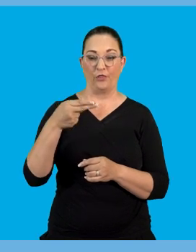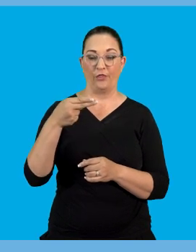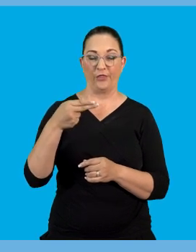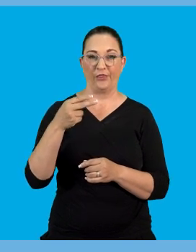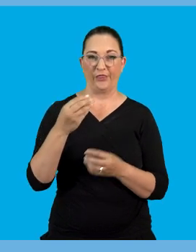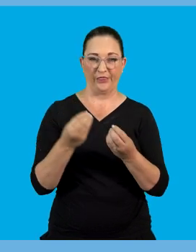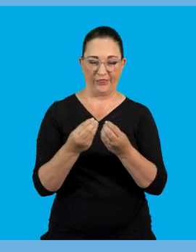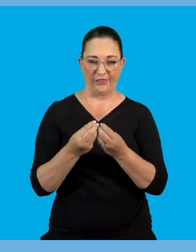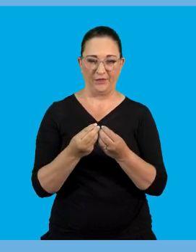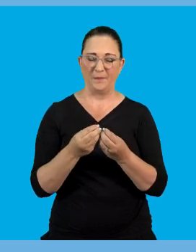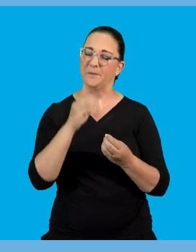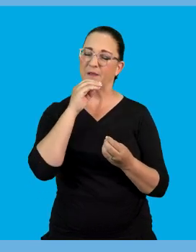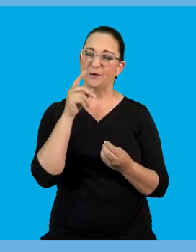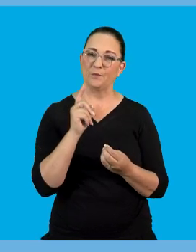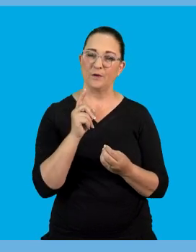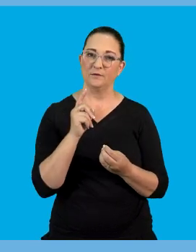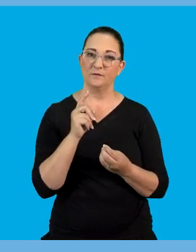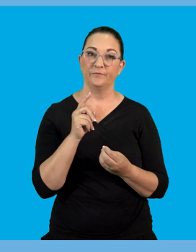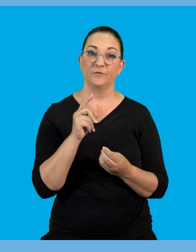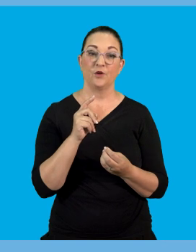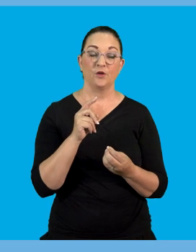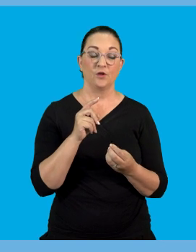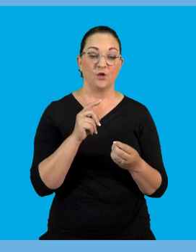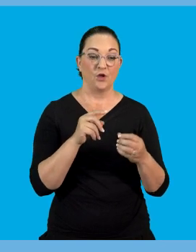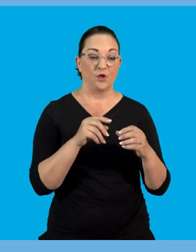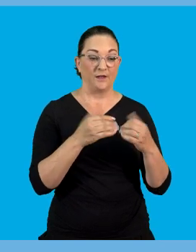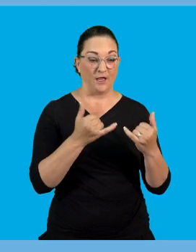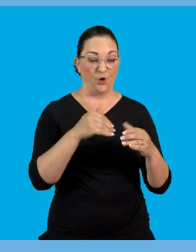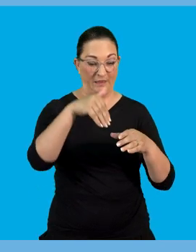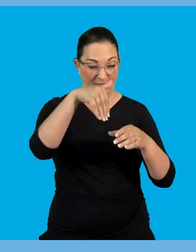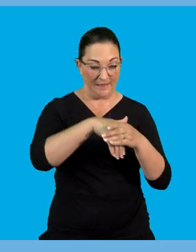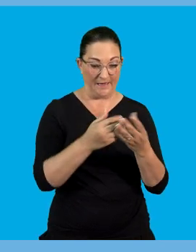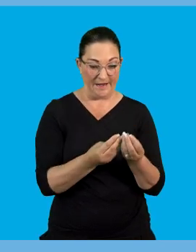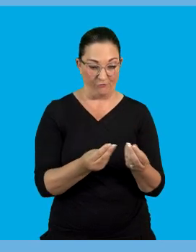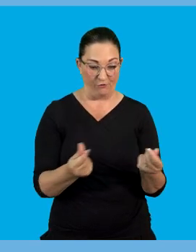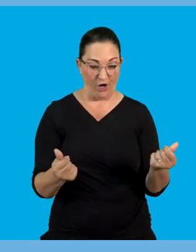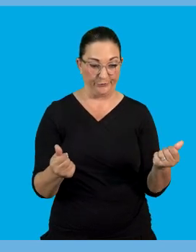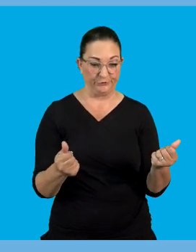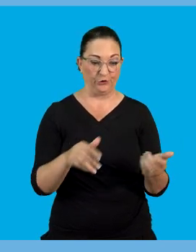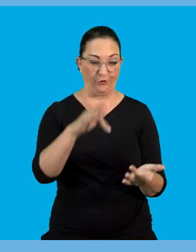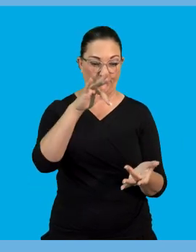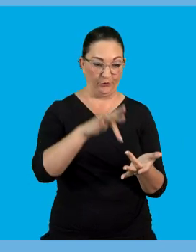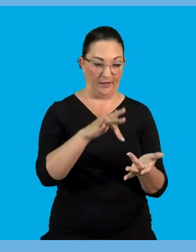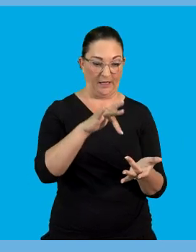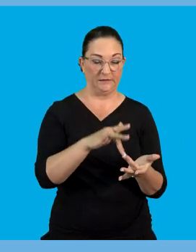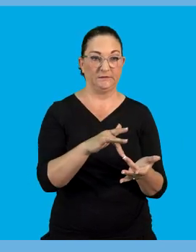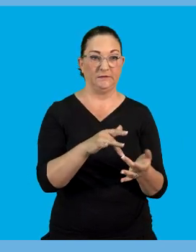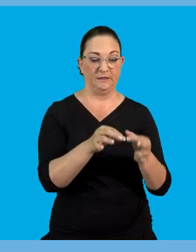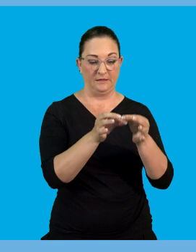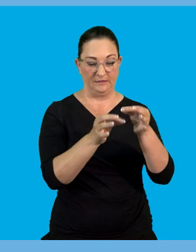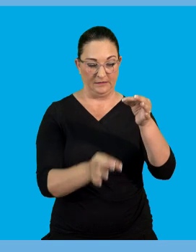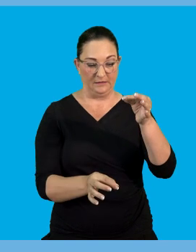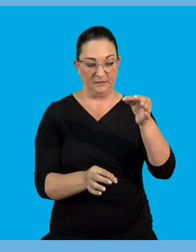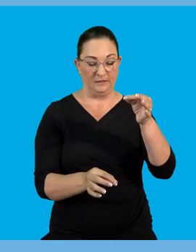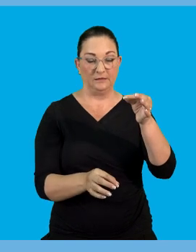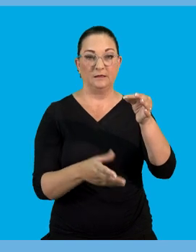by ethane? So ethane means that we connect the charged object to the ground. Which is now the earth. That's where now the ethane comes in.